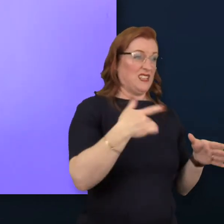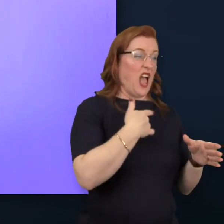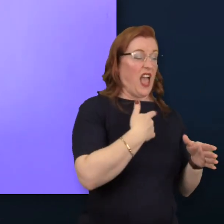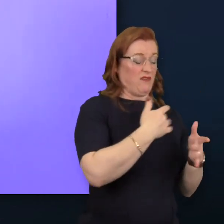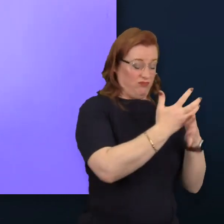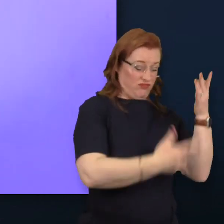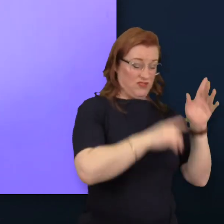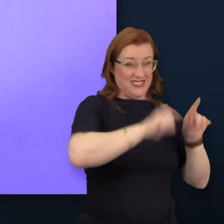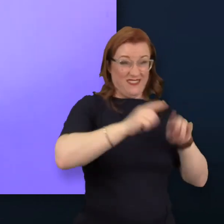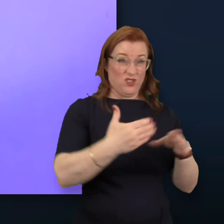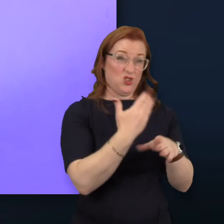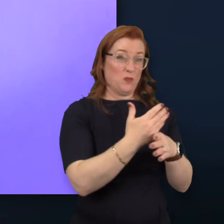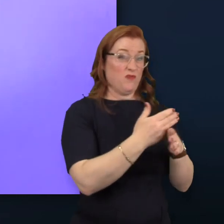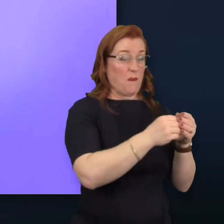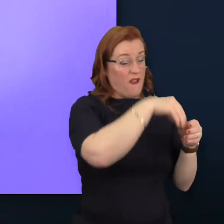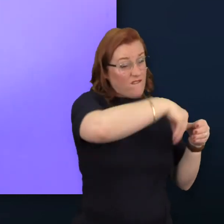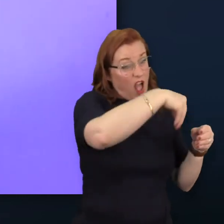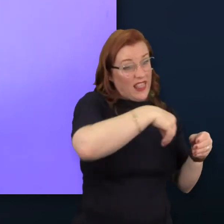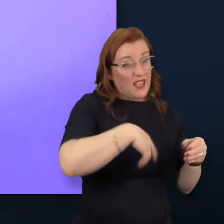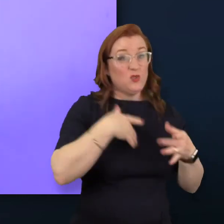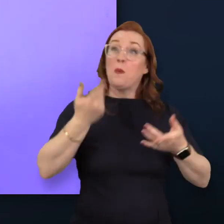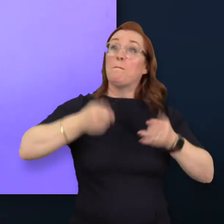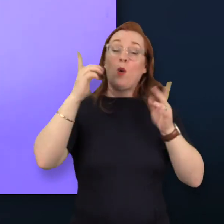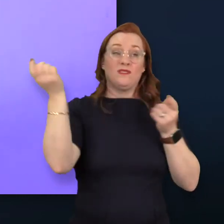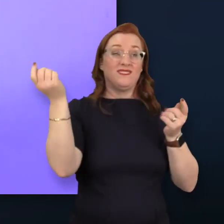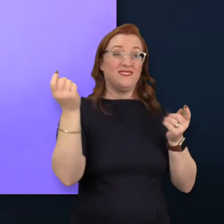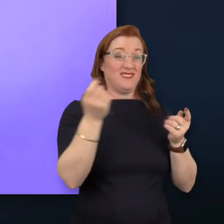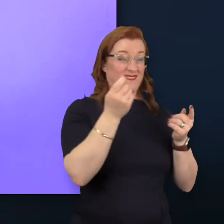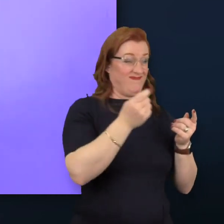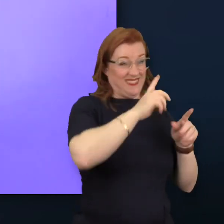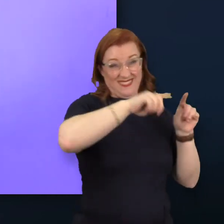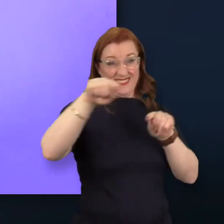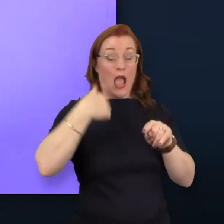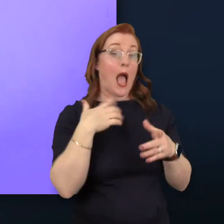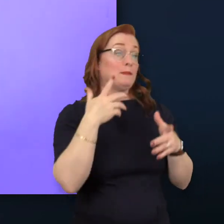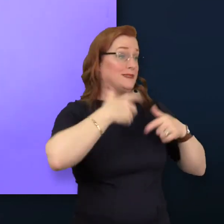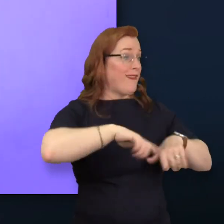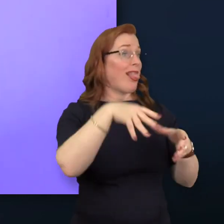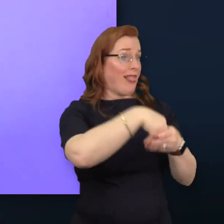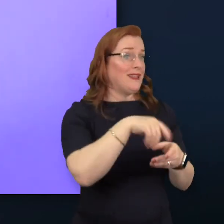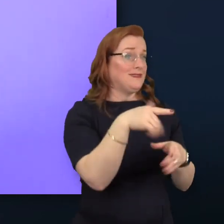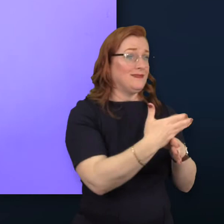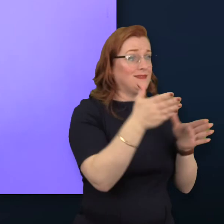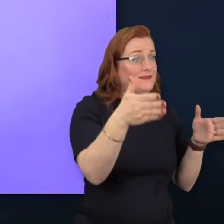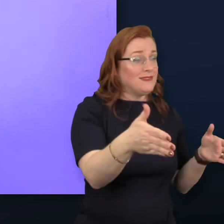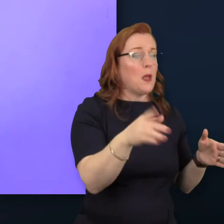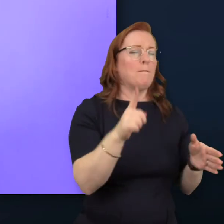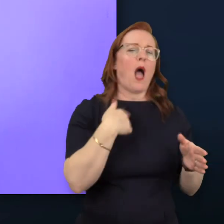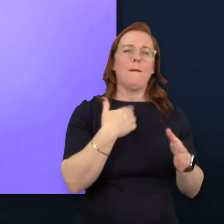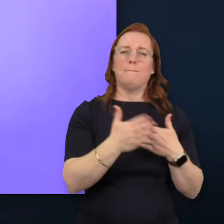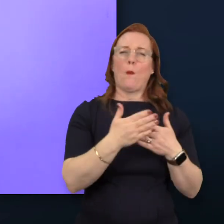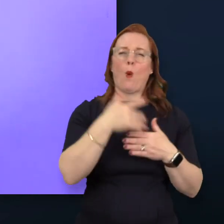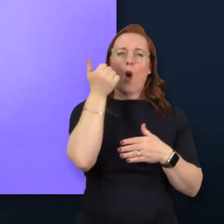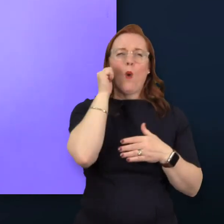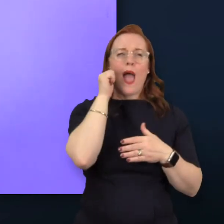filing to chairing companies. I'm still involved. But I've become increasingly aware, especially over the last